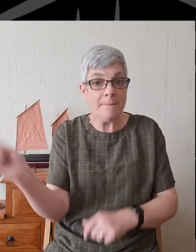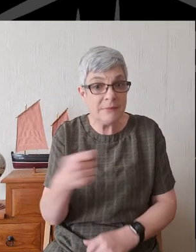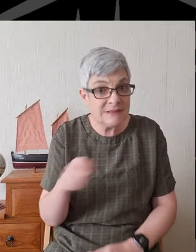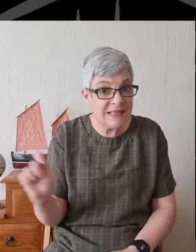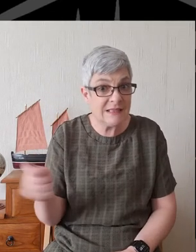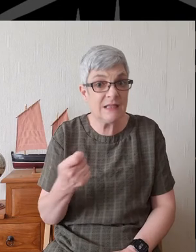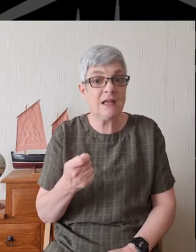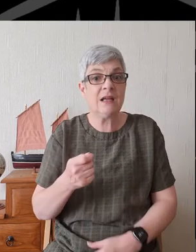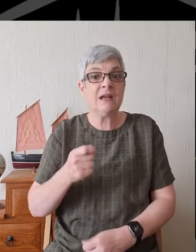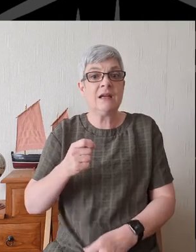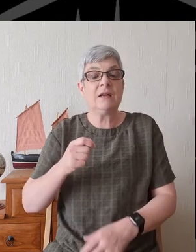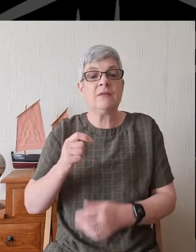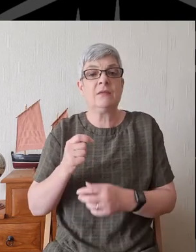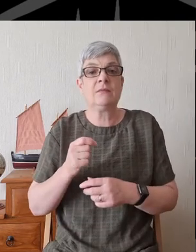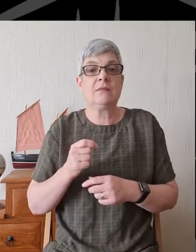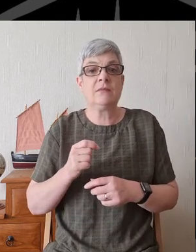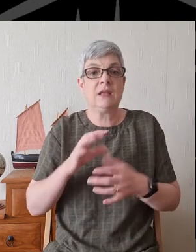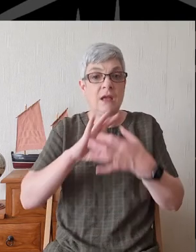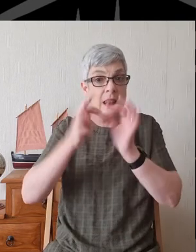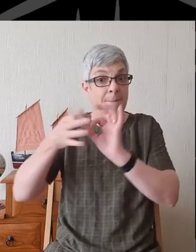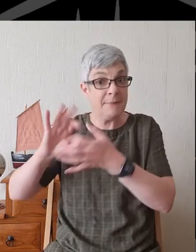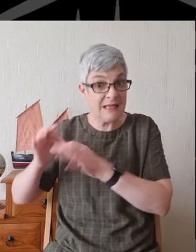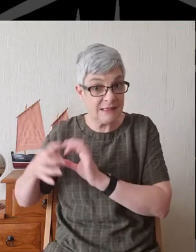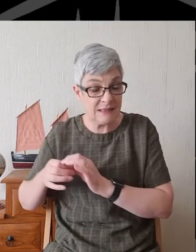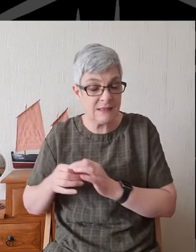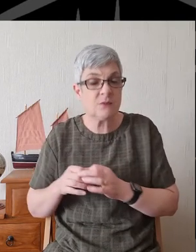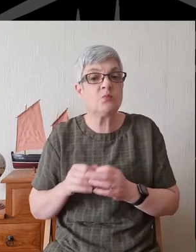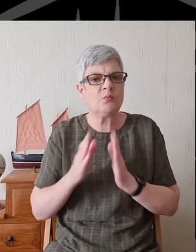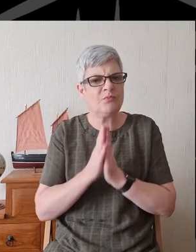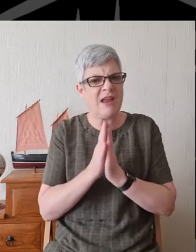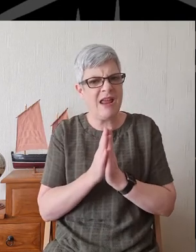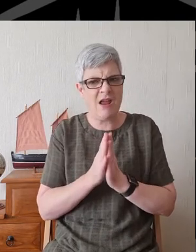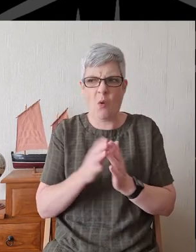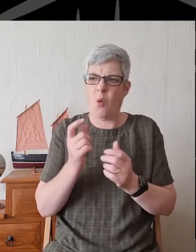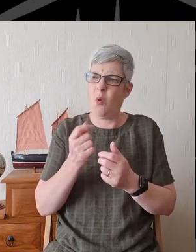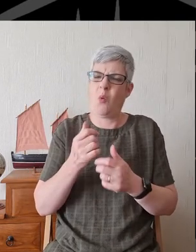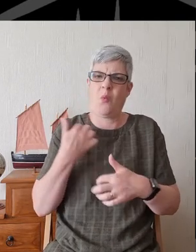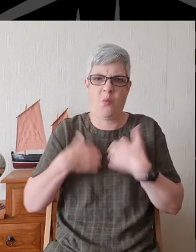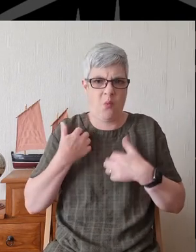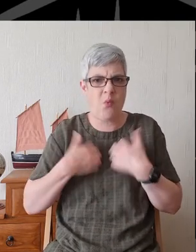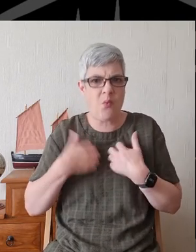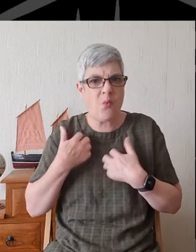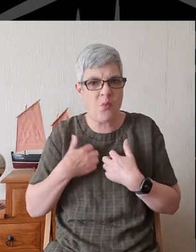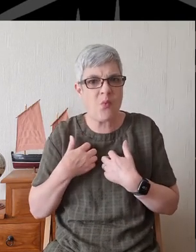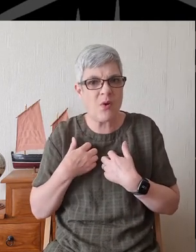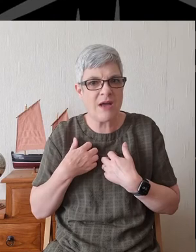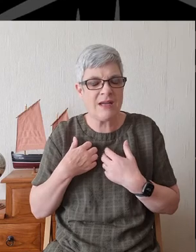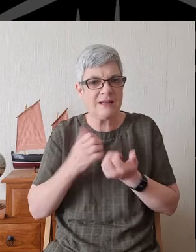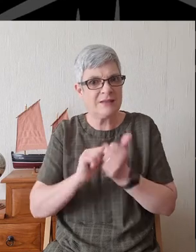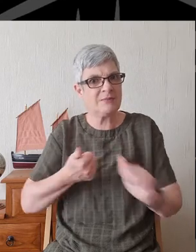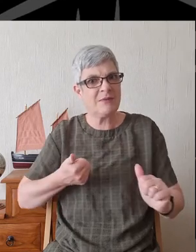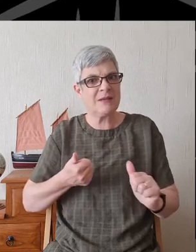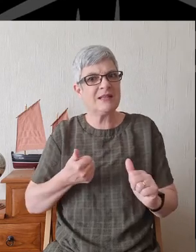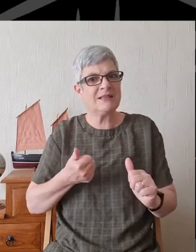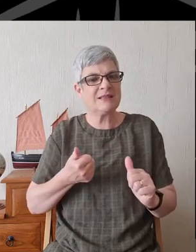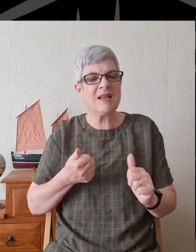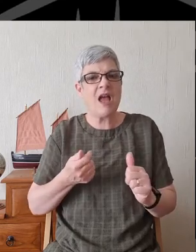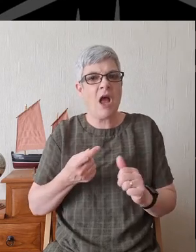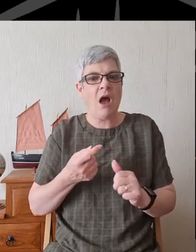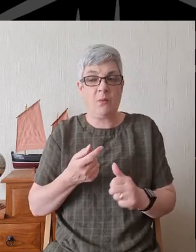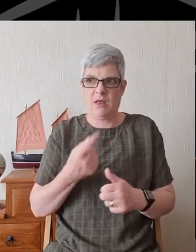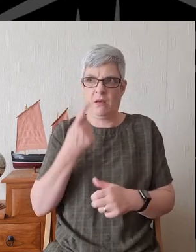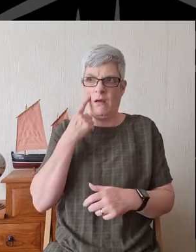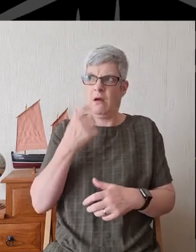entertainment The excitement And the emotion Of sports We marvel At the commitment And single